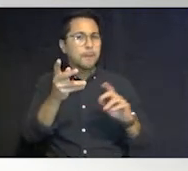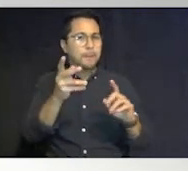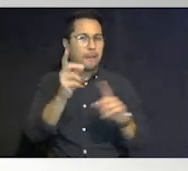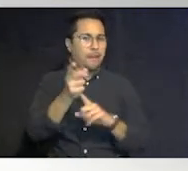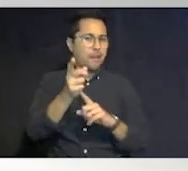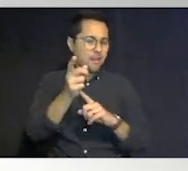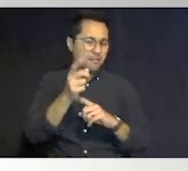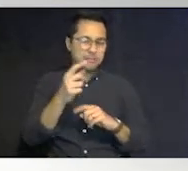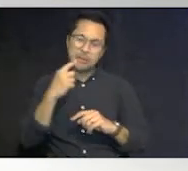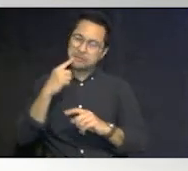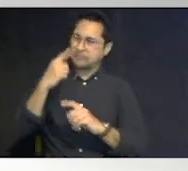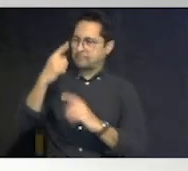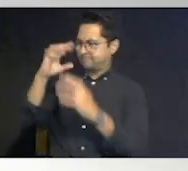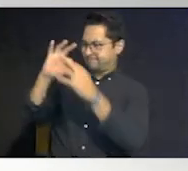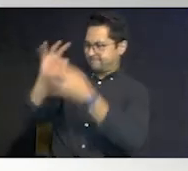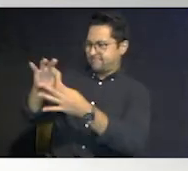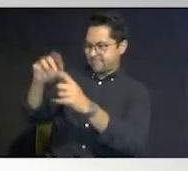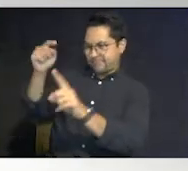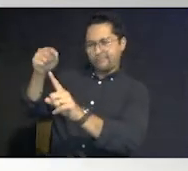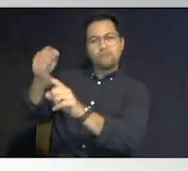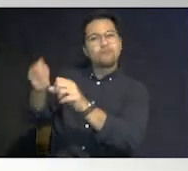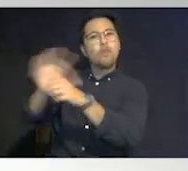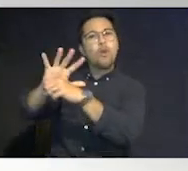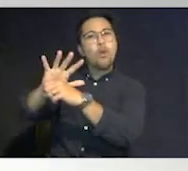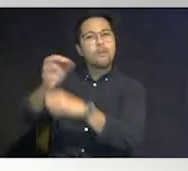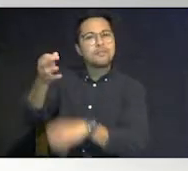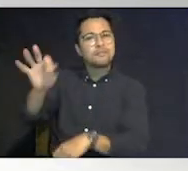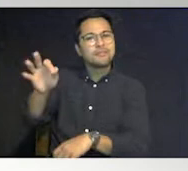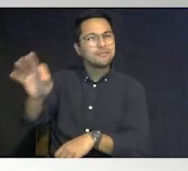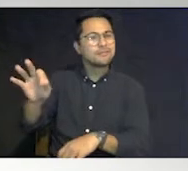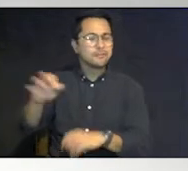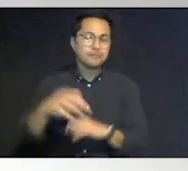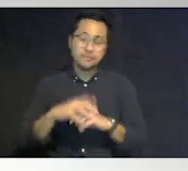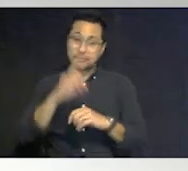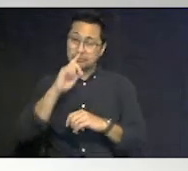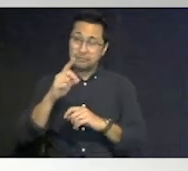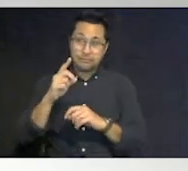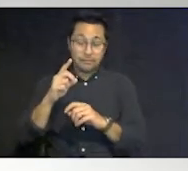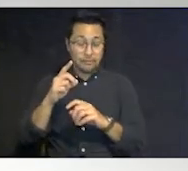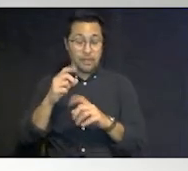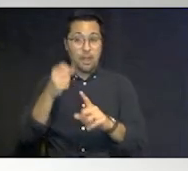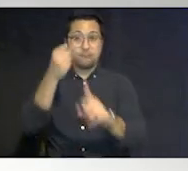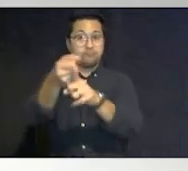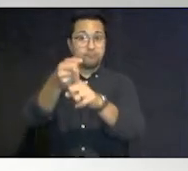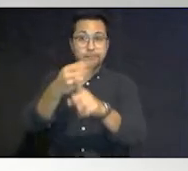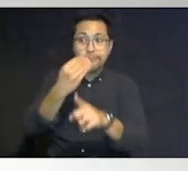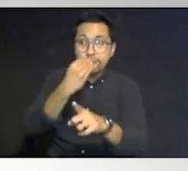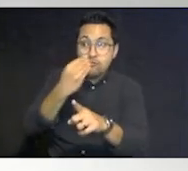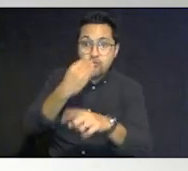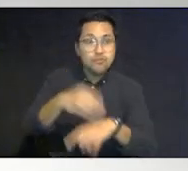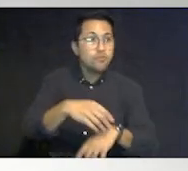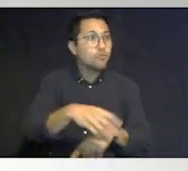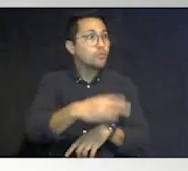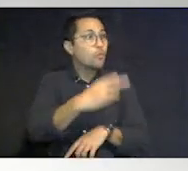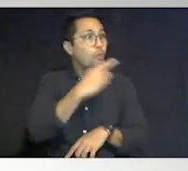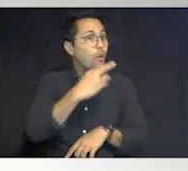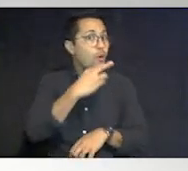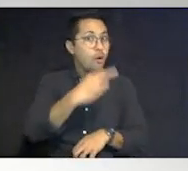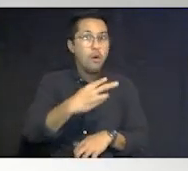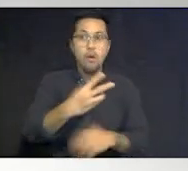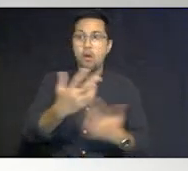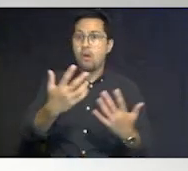let's think about the impact of covet 19 on all of us um it impacted food it impacted water it impacted